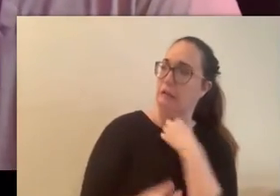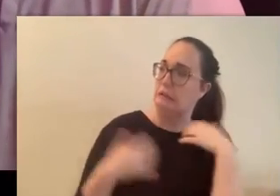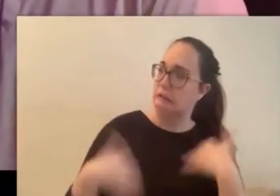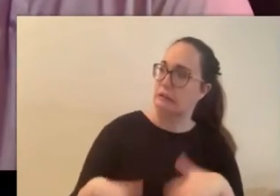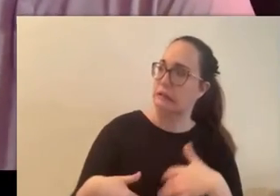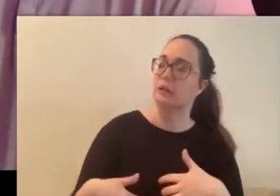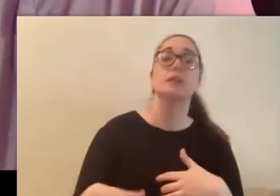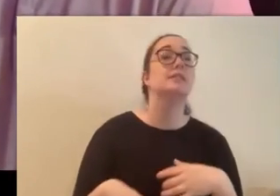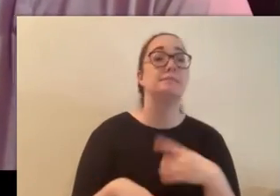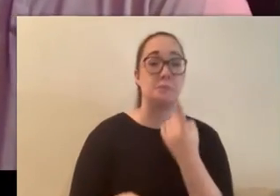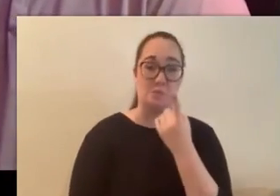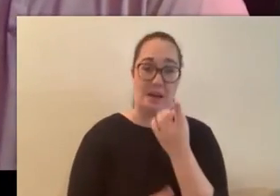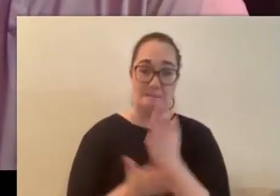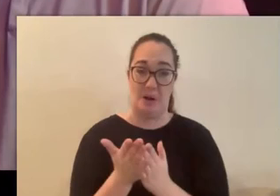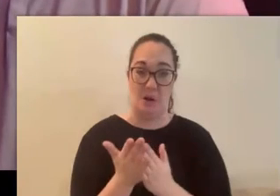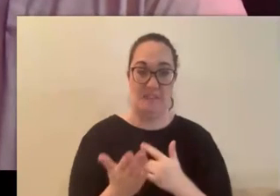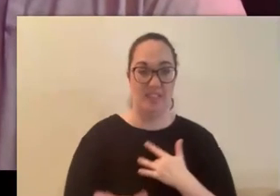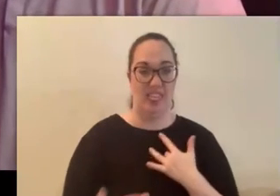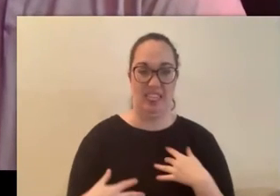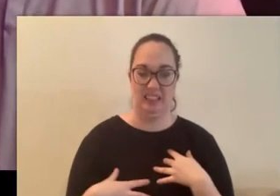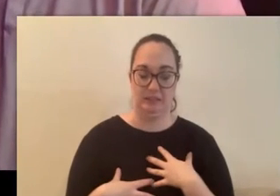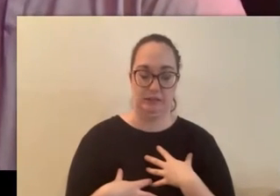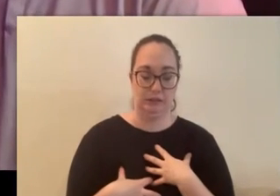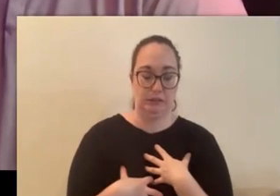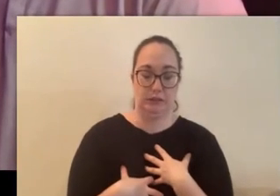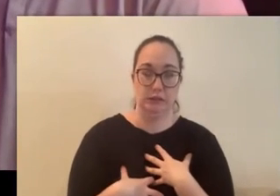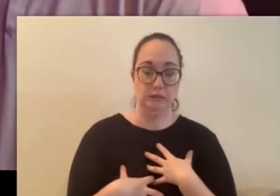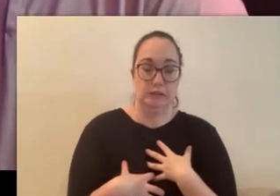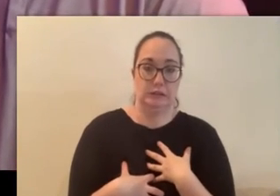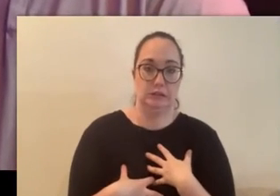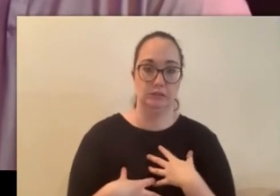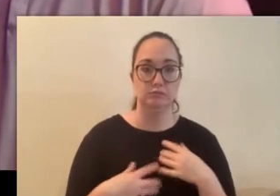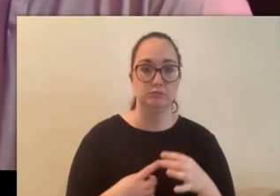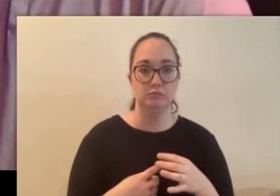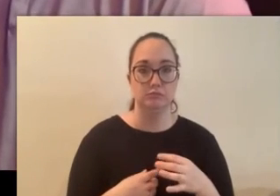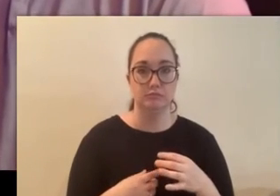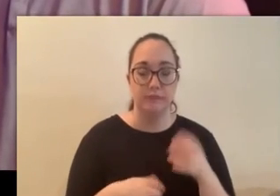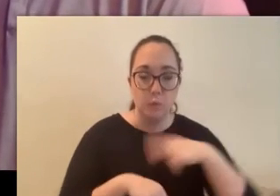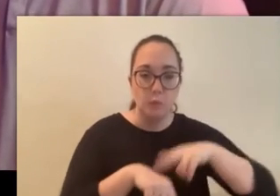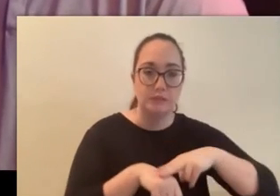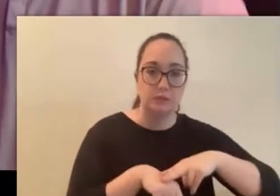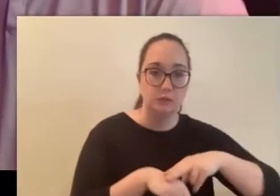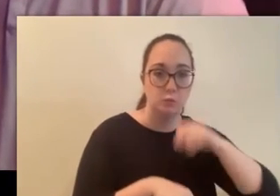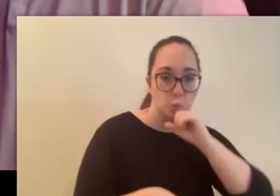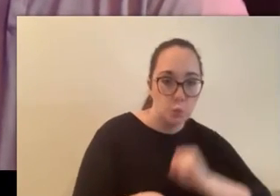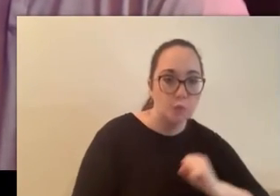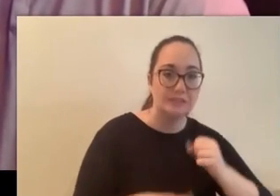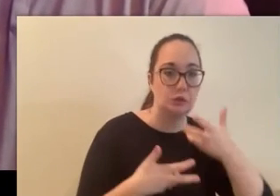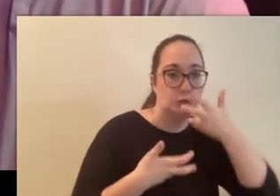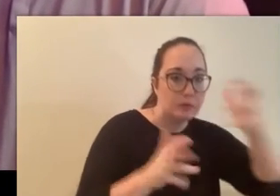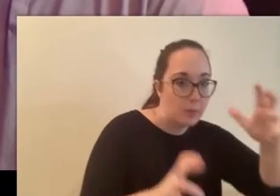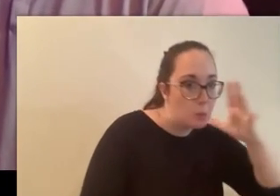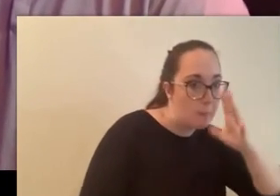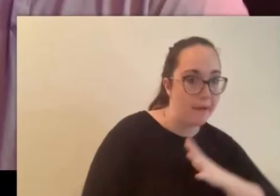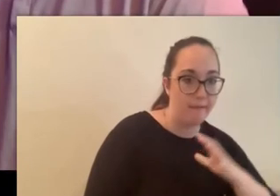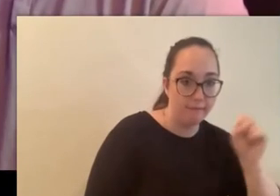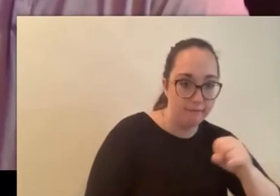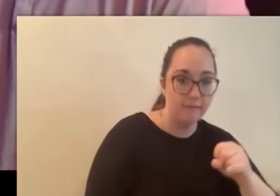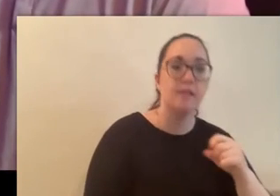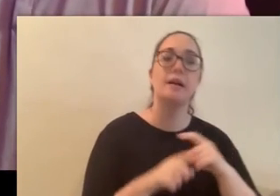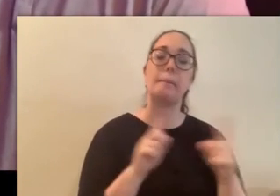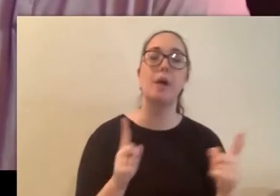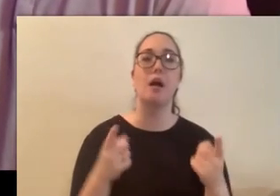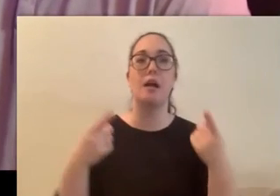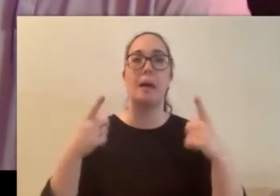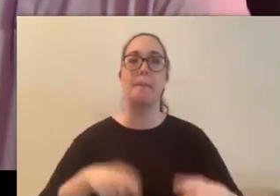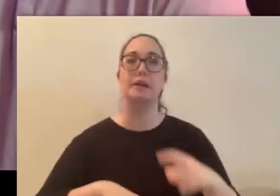the one part of it that really got creepy to me besides the the old screaming woman was the idea like you're going down you like you lose track